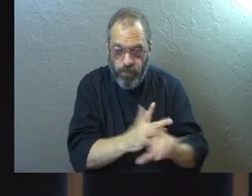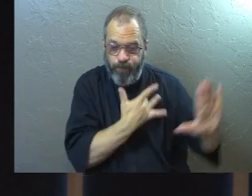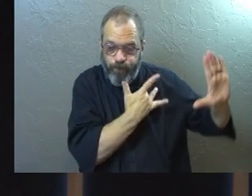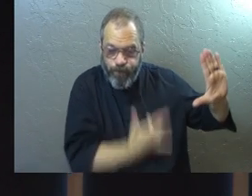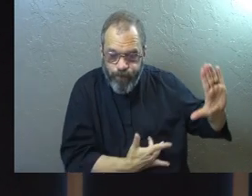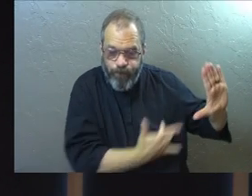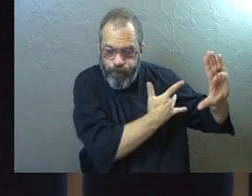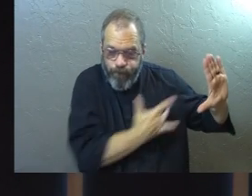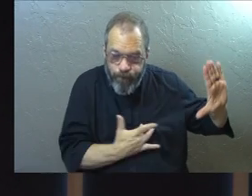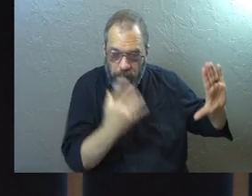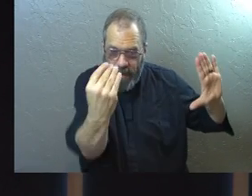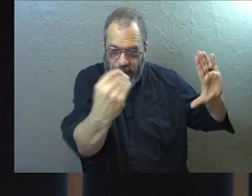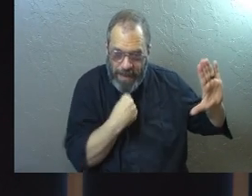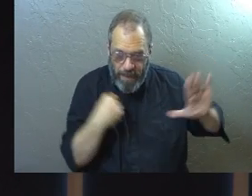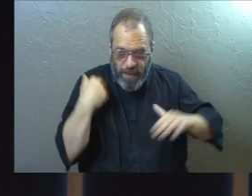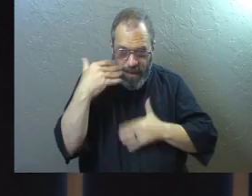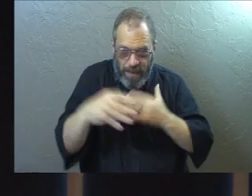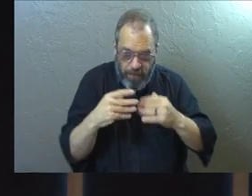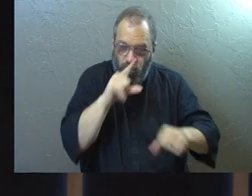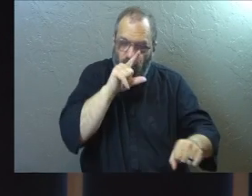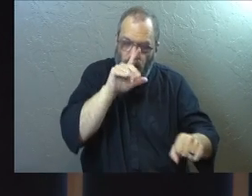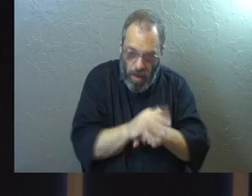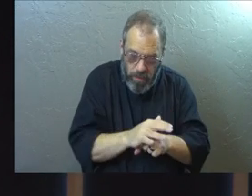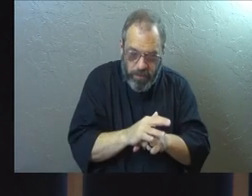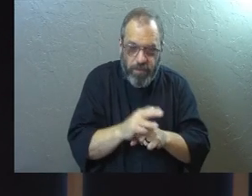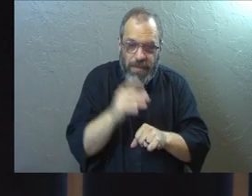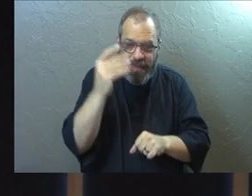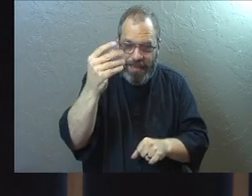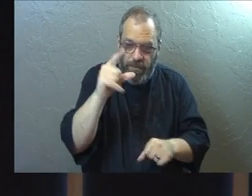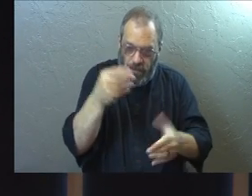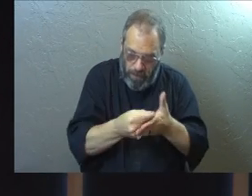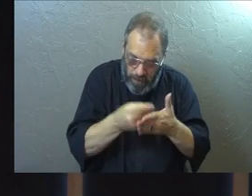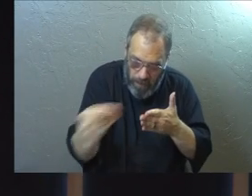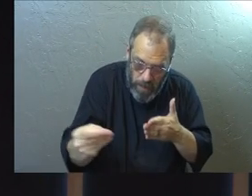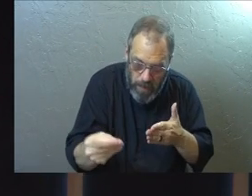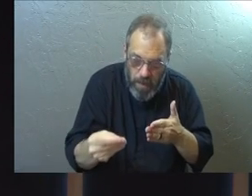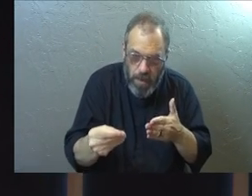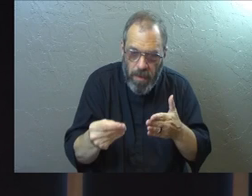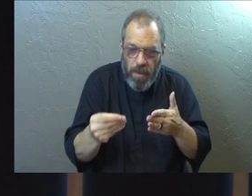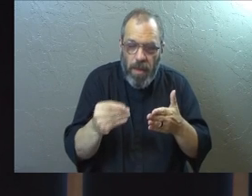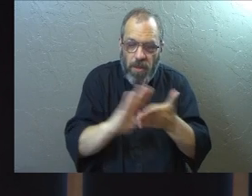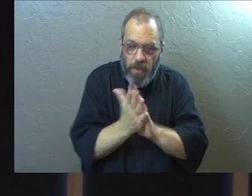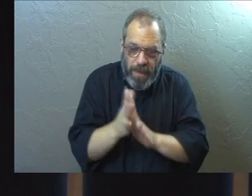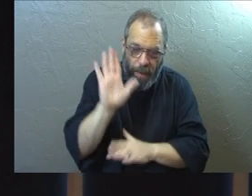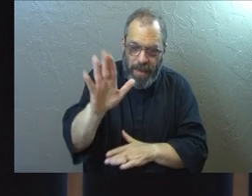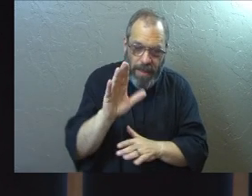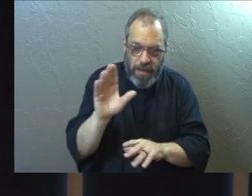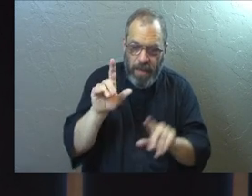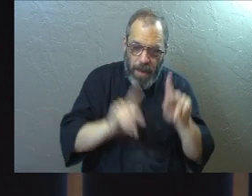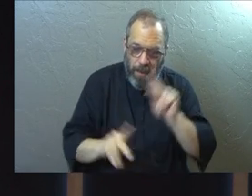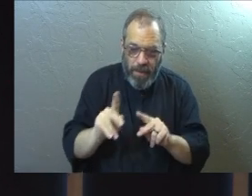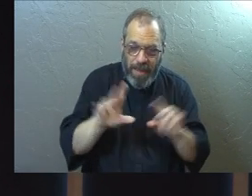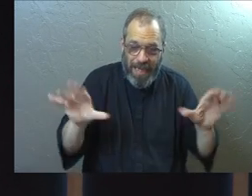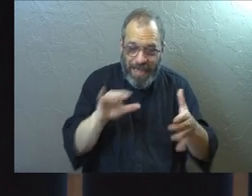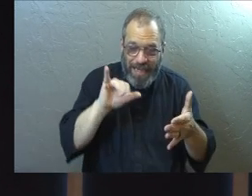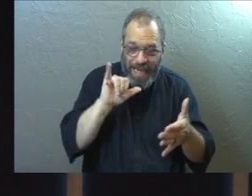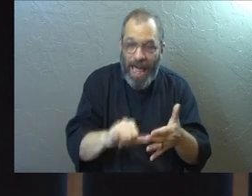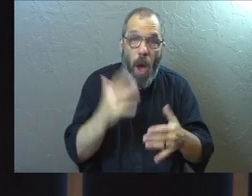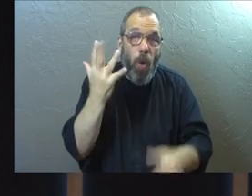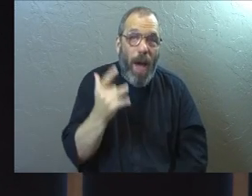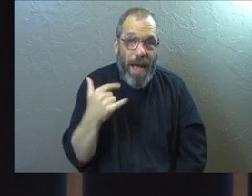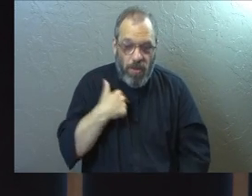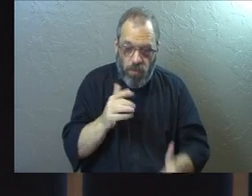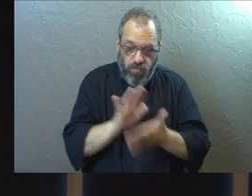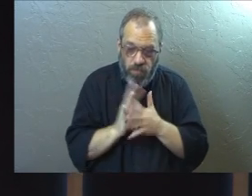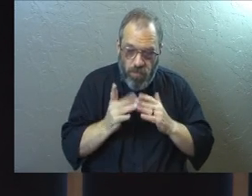that he will give us the inheritance that he promised and that he has purchased us to be his own people. He did this so